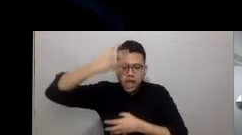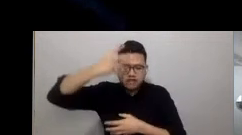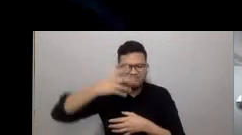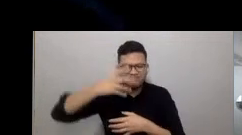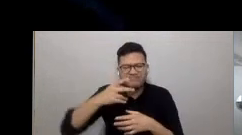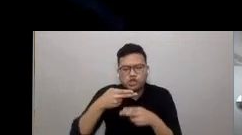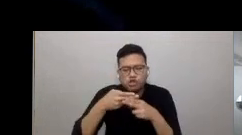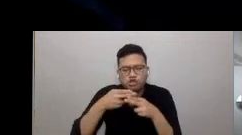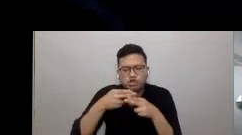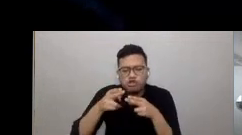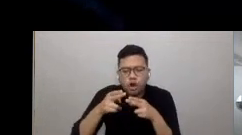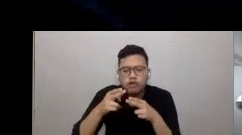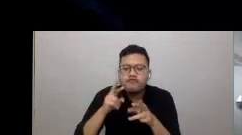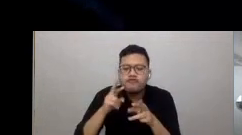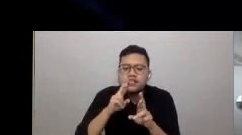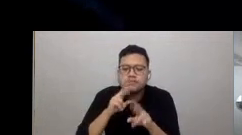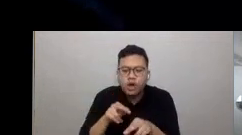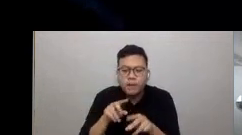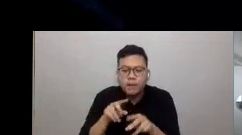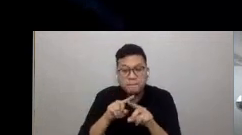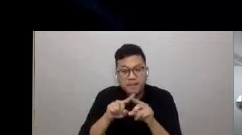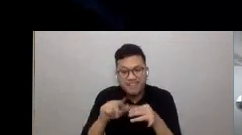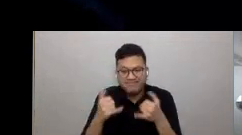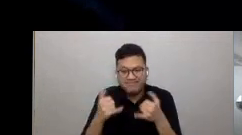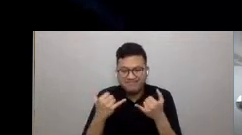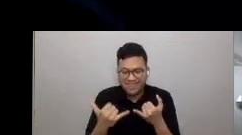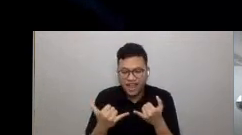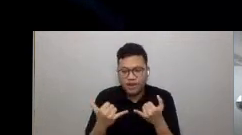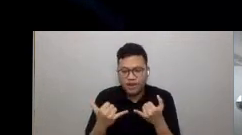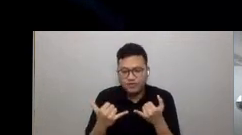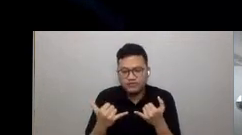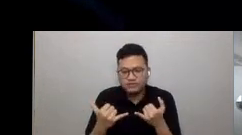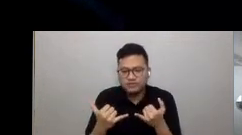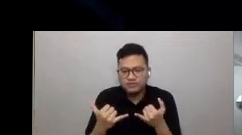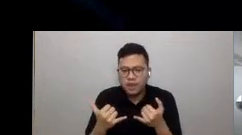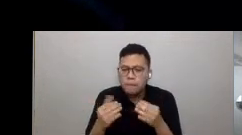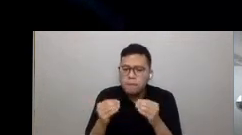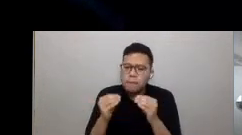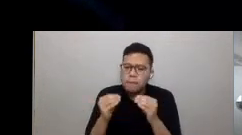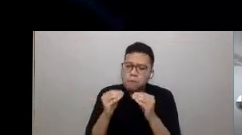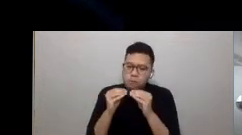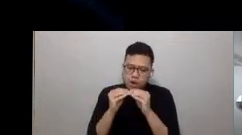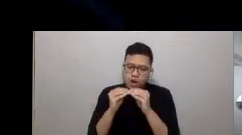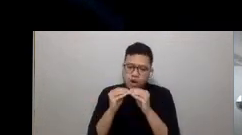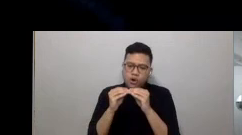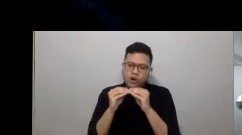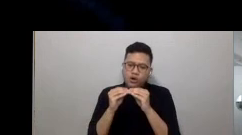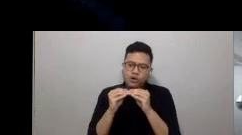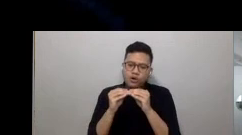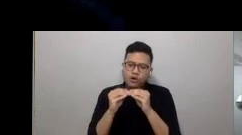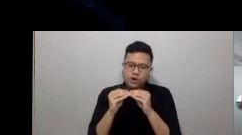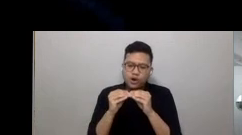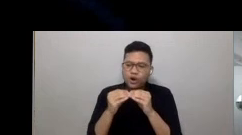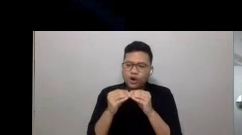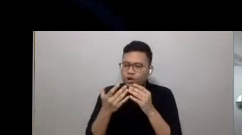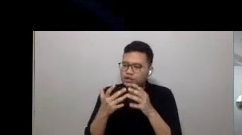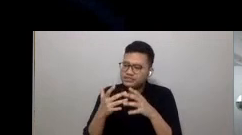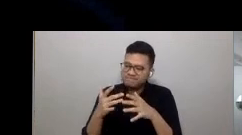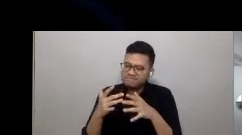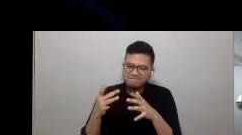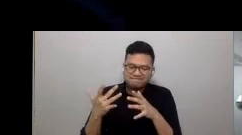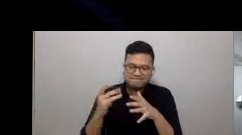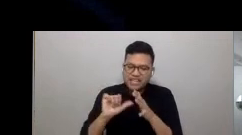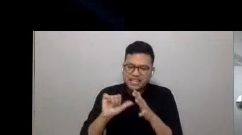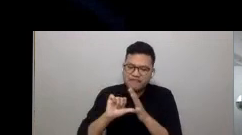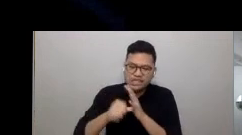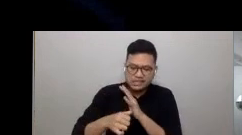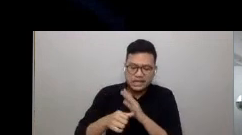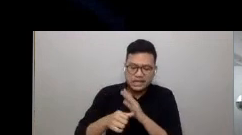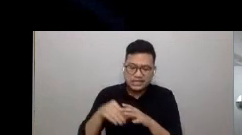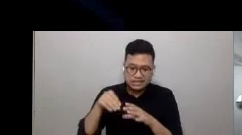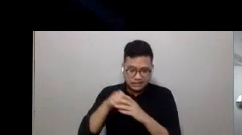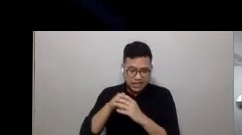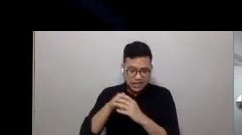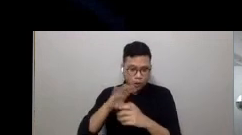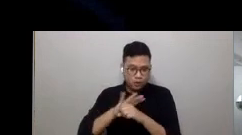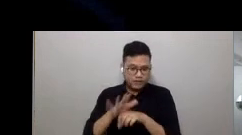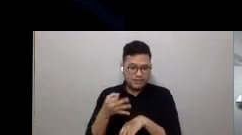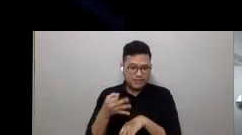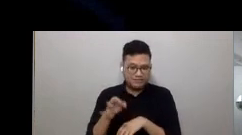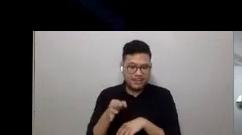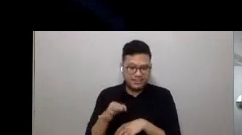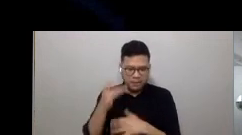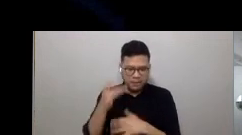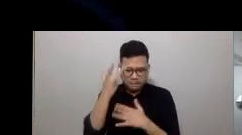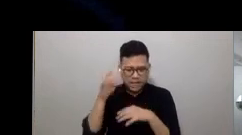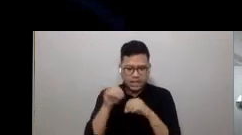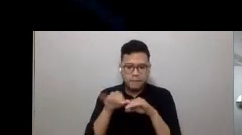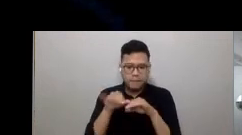population and urban density issues have been further compounded by the pandemic. This has yielded a re-evaluation of